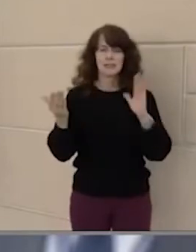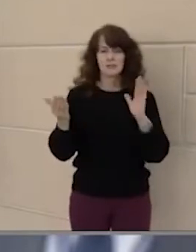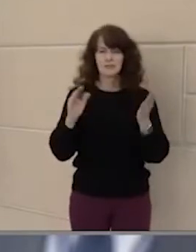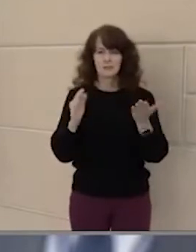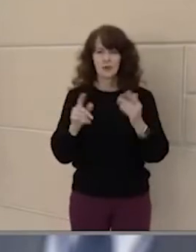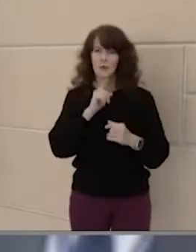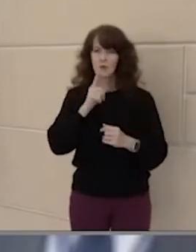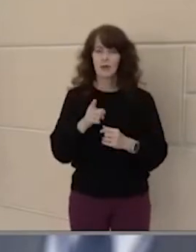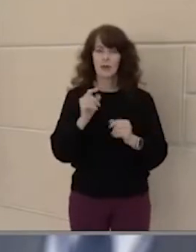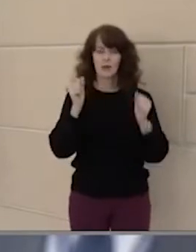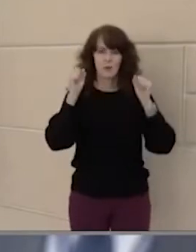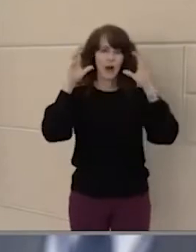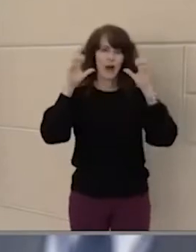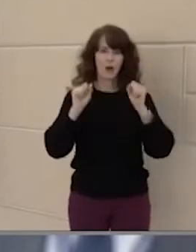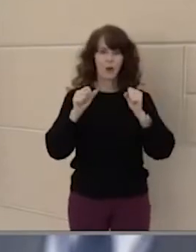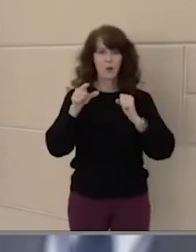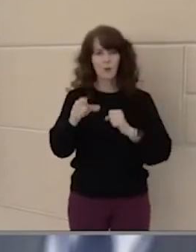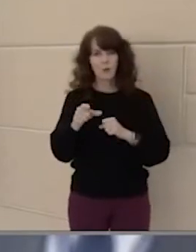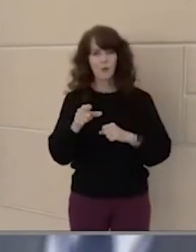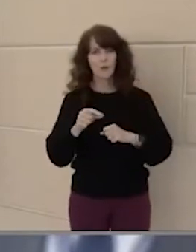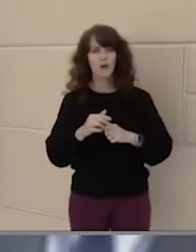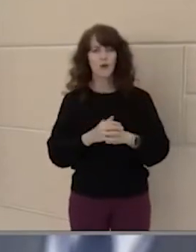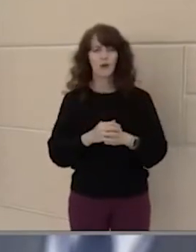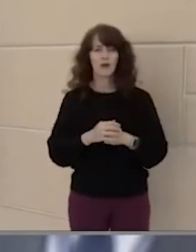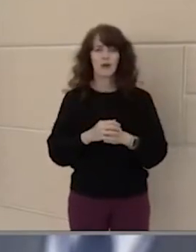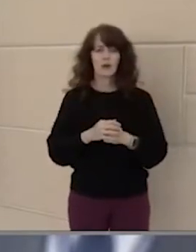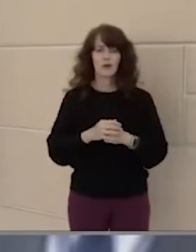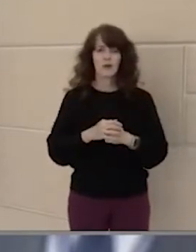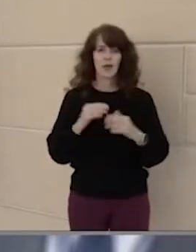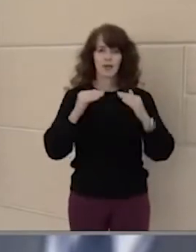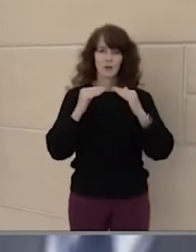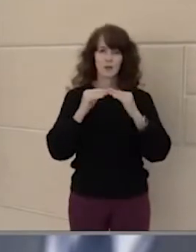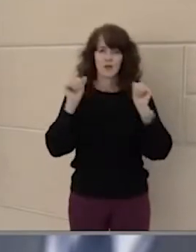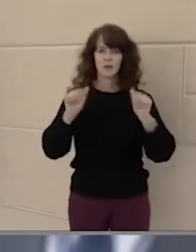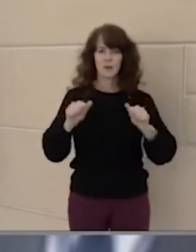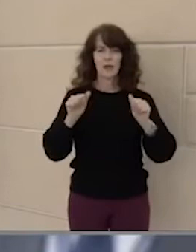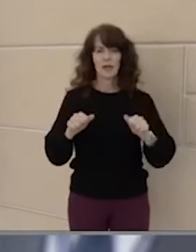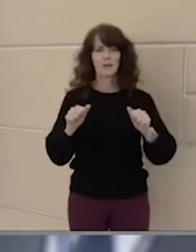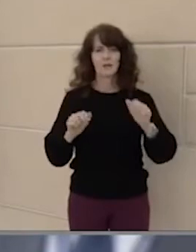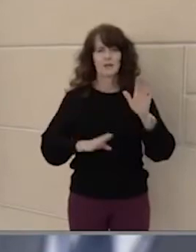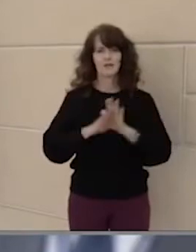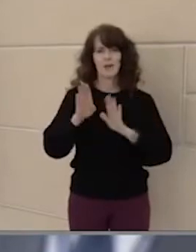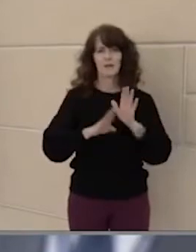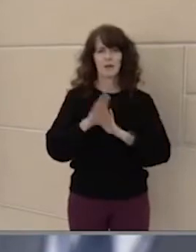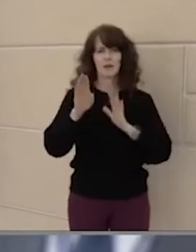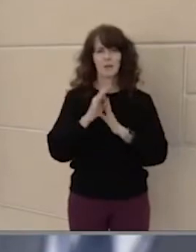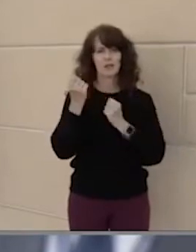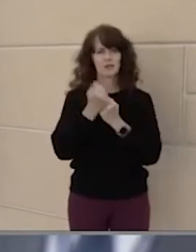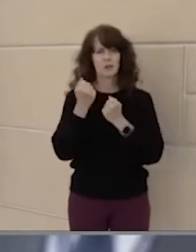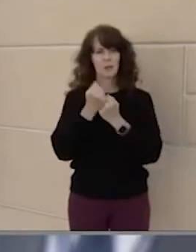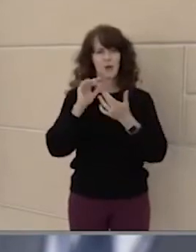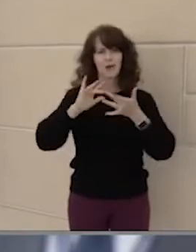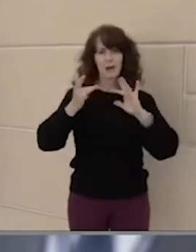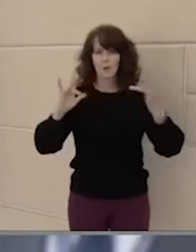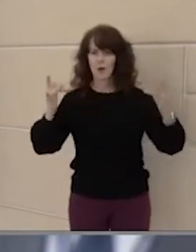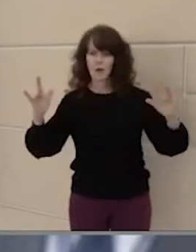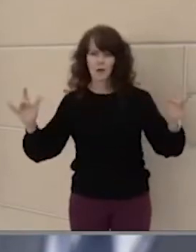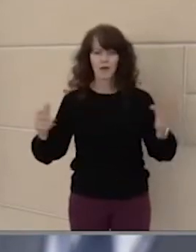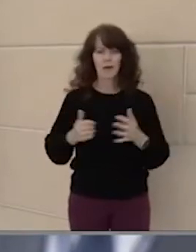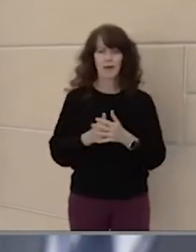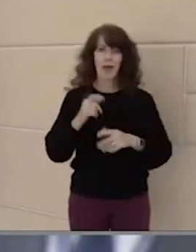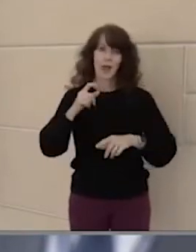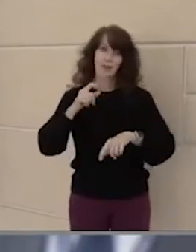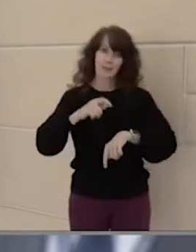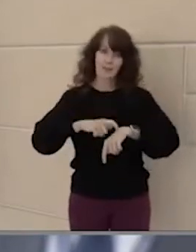really incredible that you and your peers were able to develop that Peer Support Network, and what a